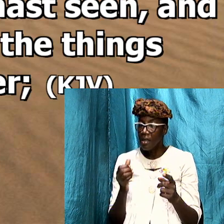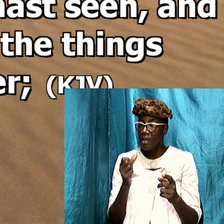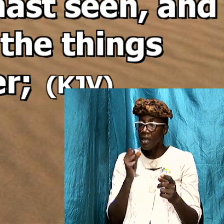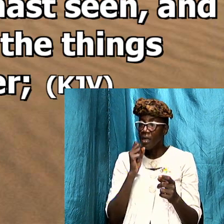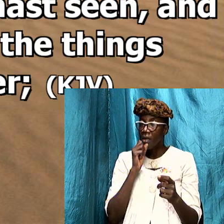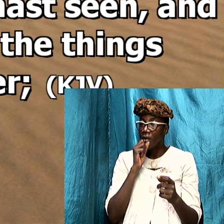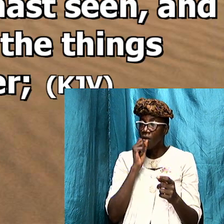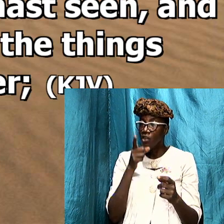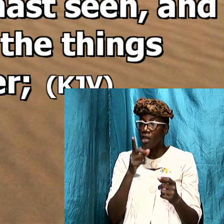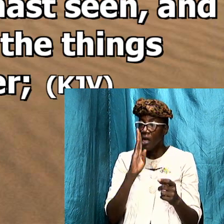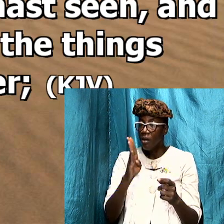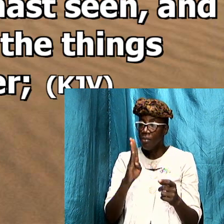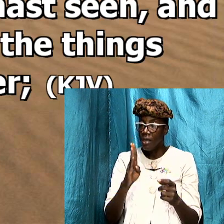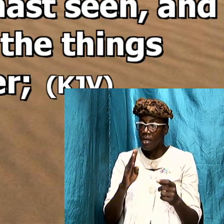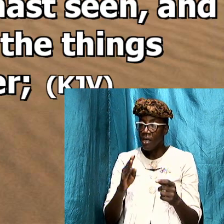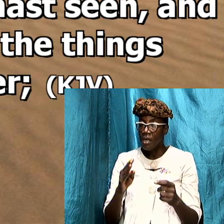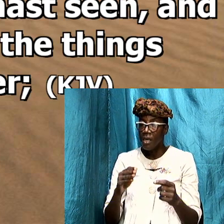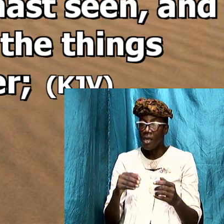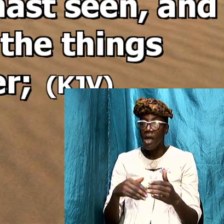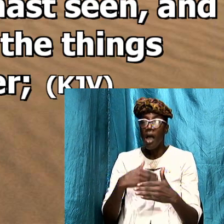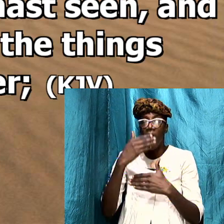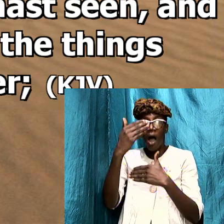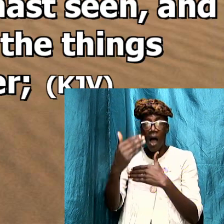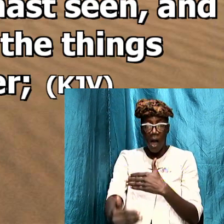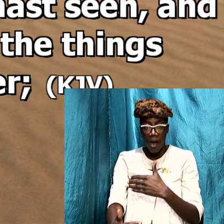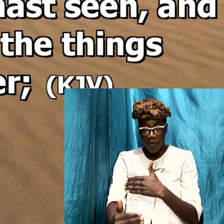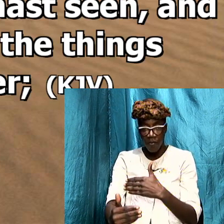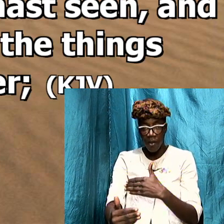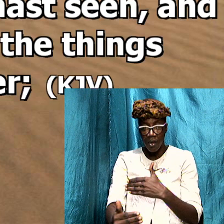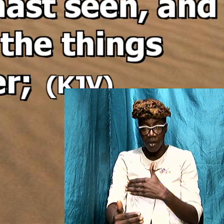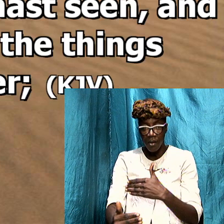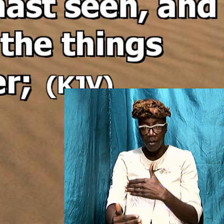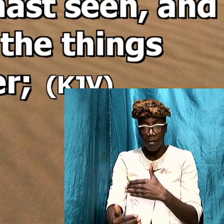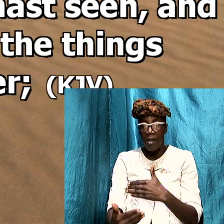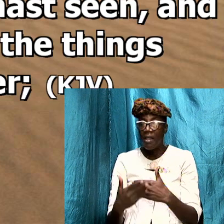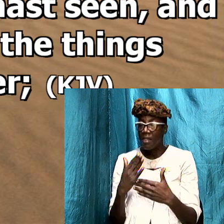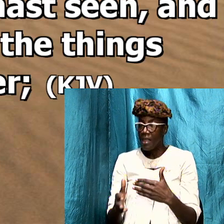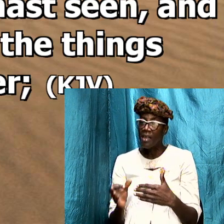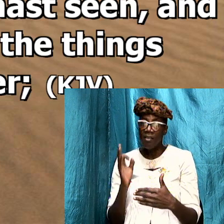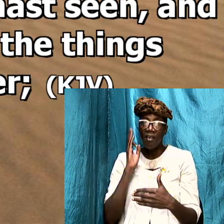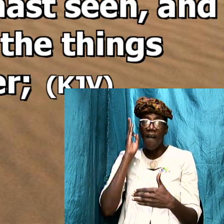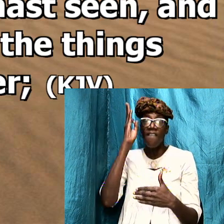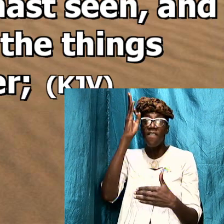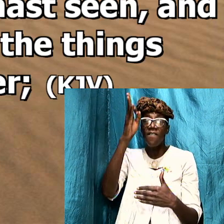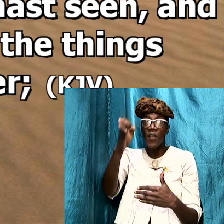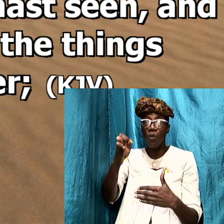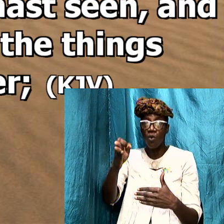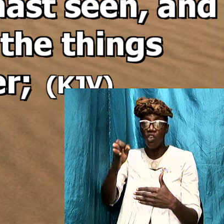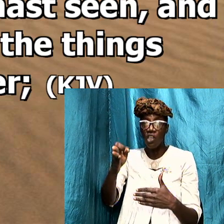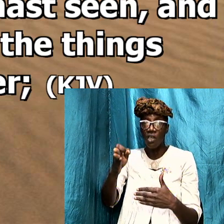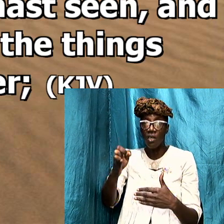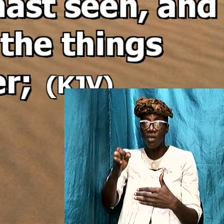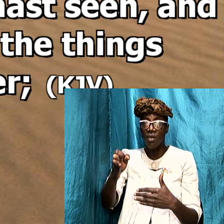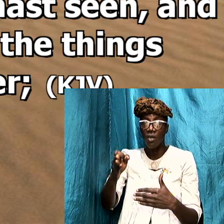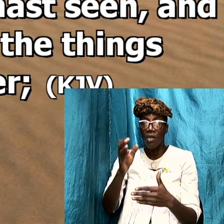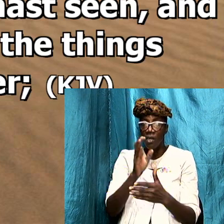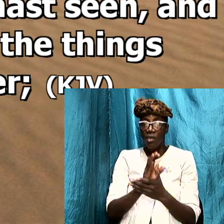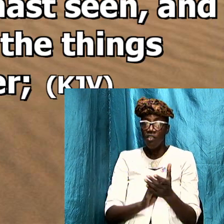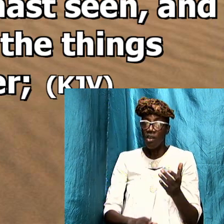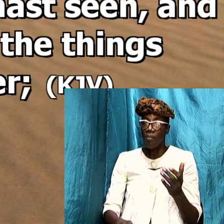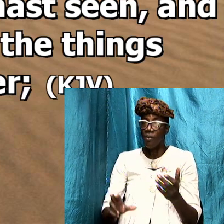hereafter in other words things which are future and Revelation chapter 4